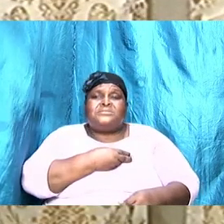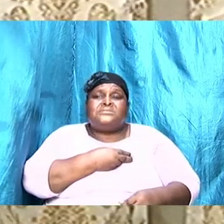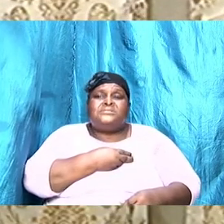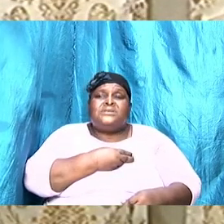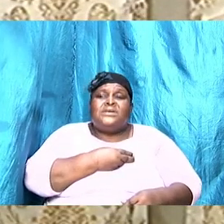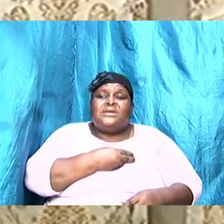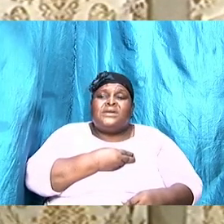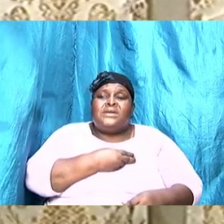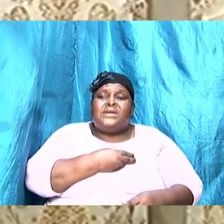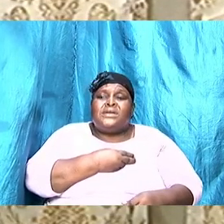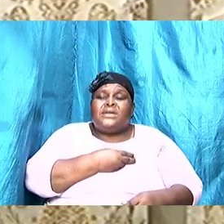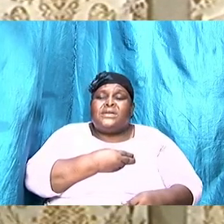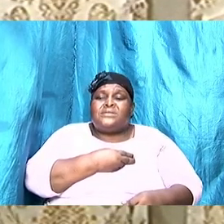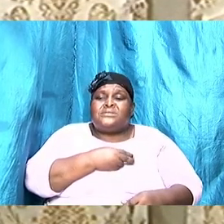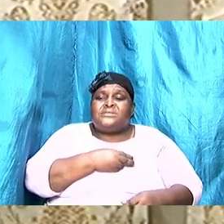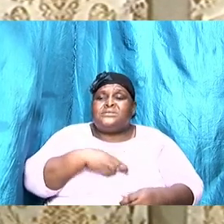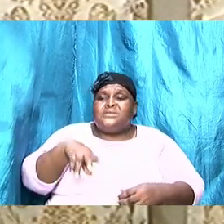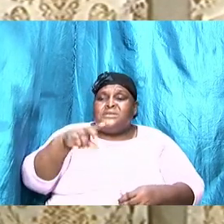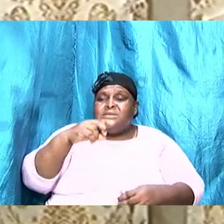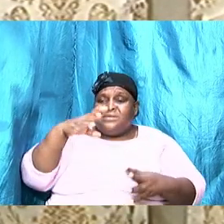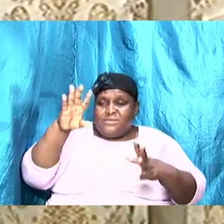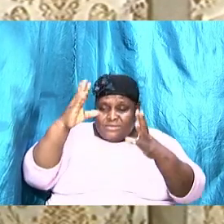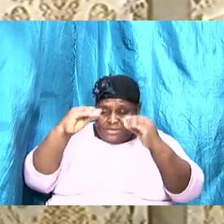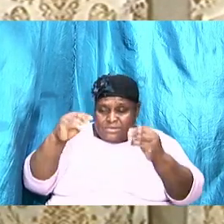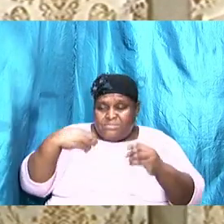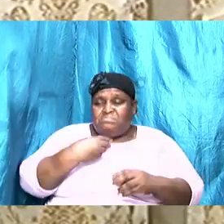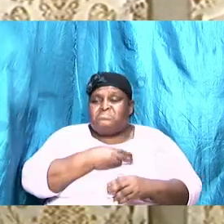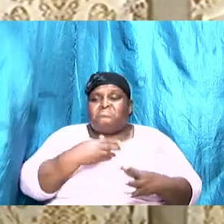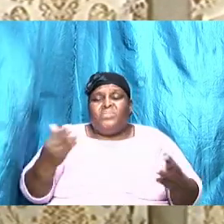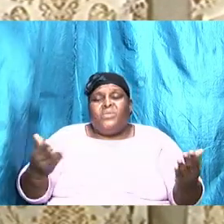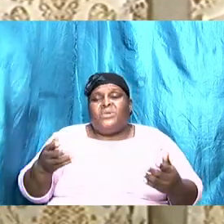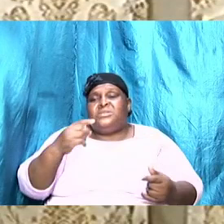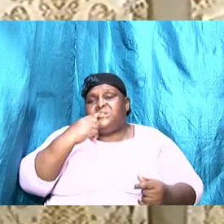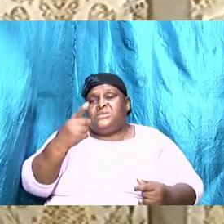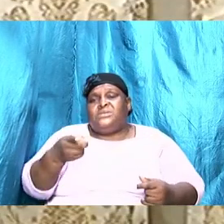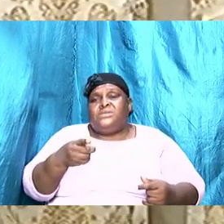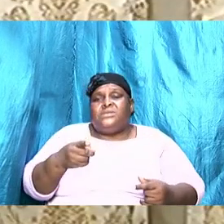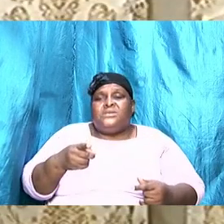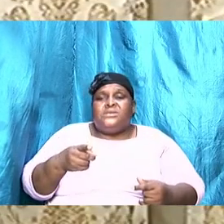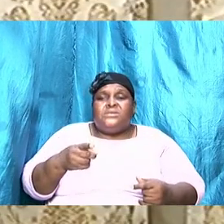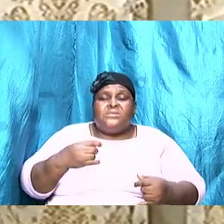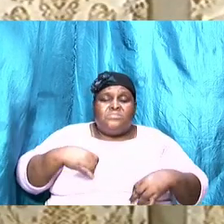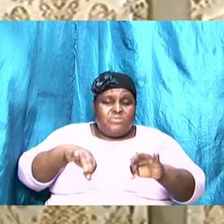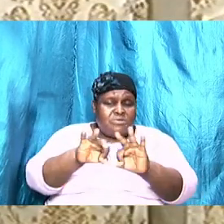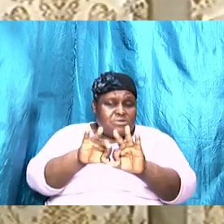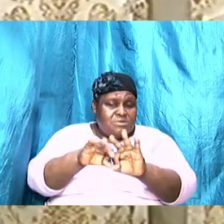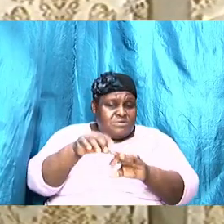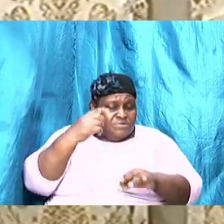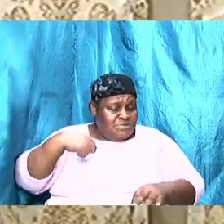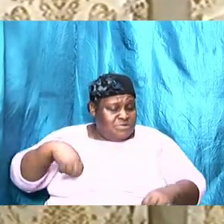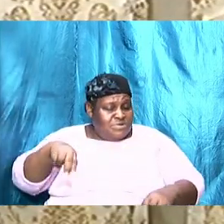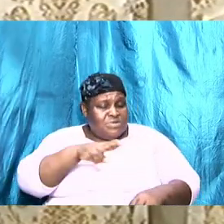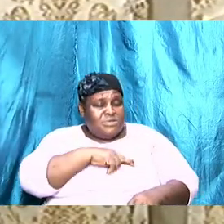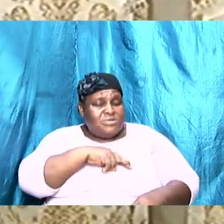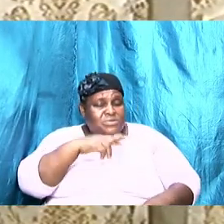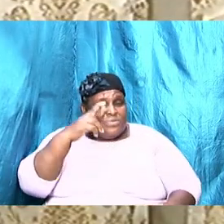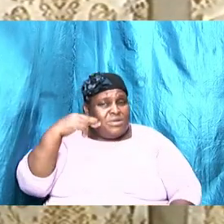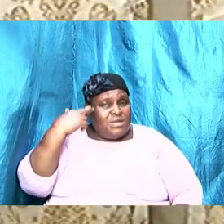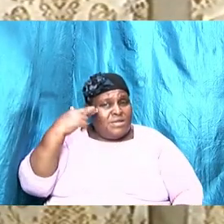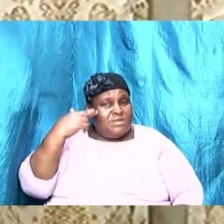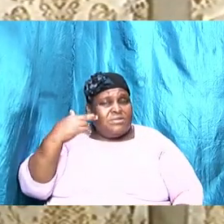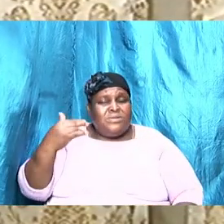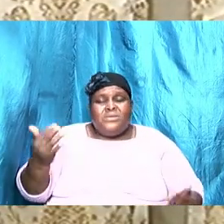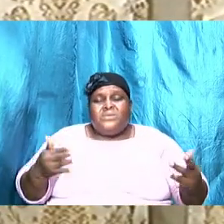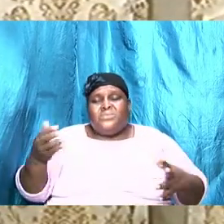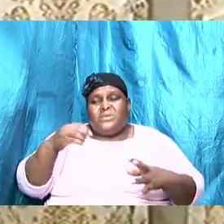said. It is important for us to recognize that what we are in, what we have